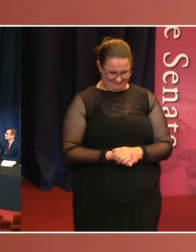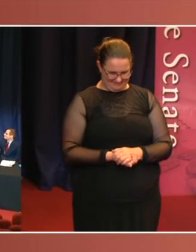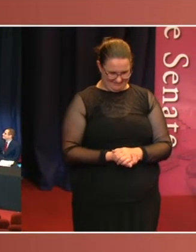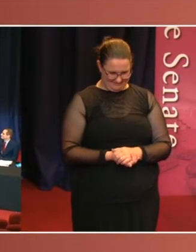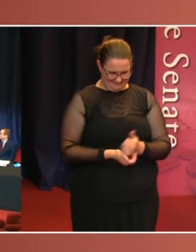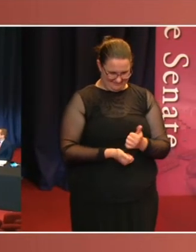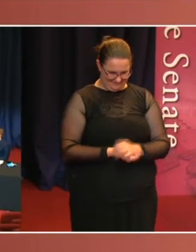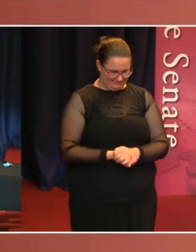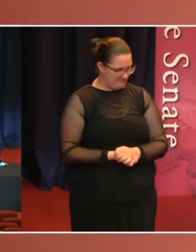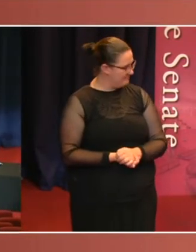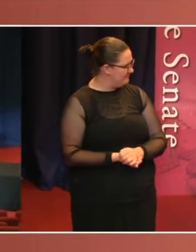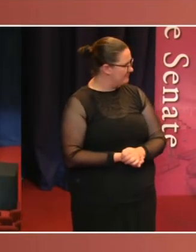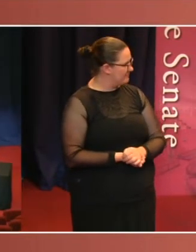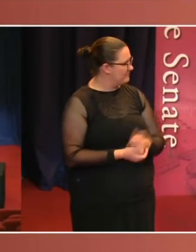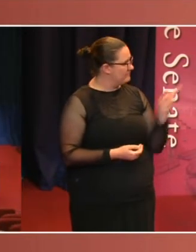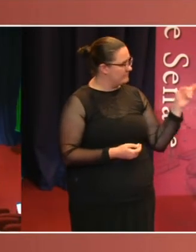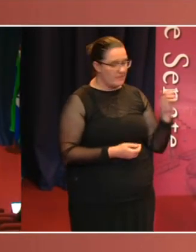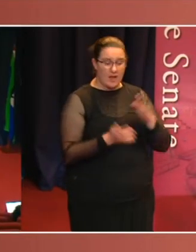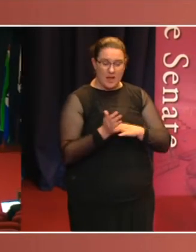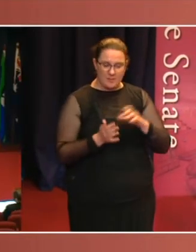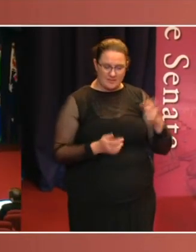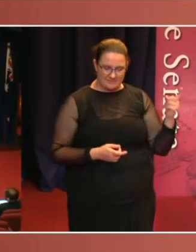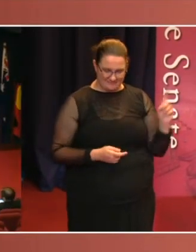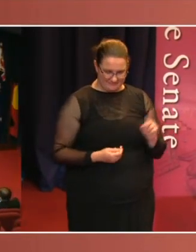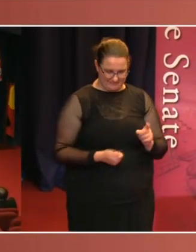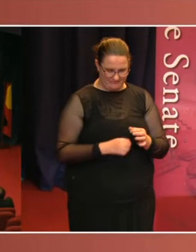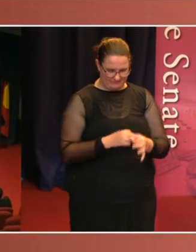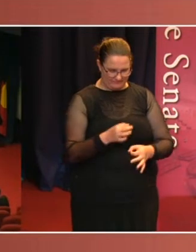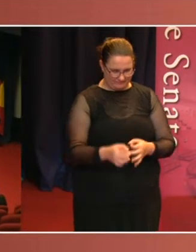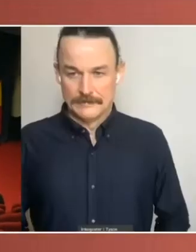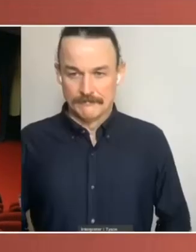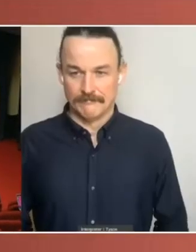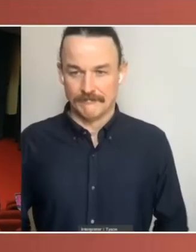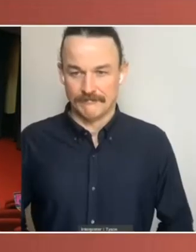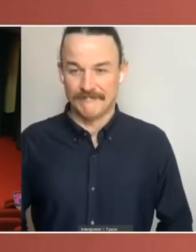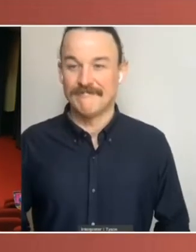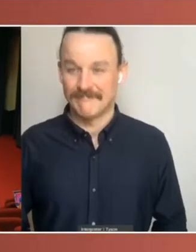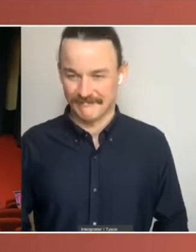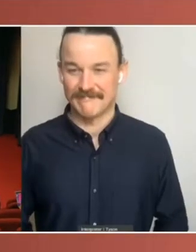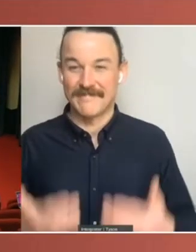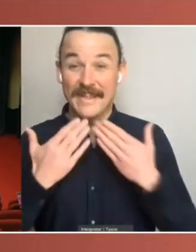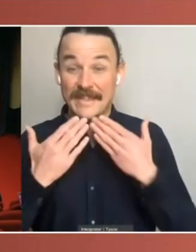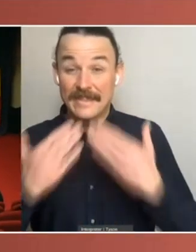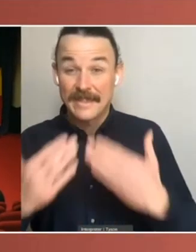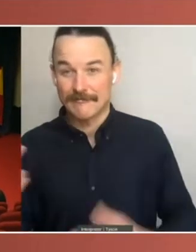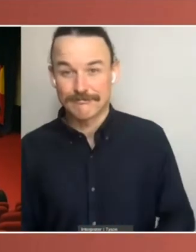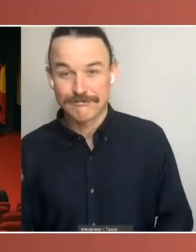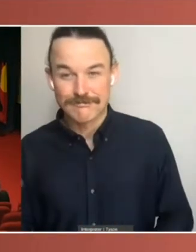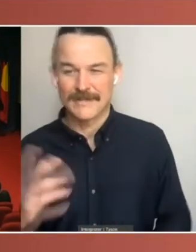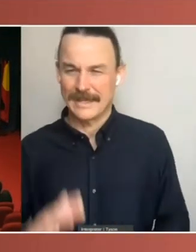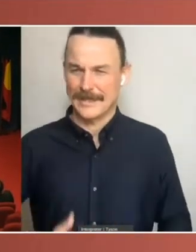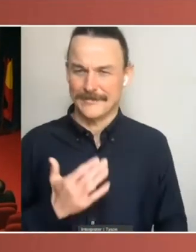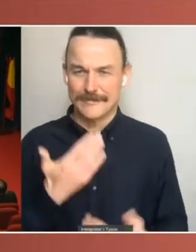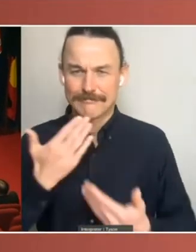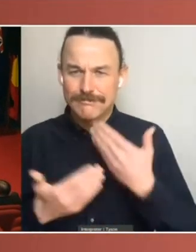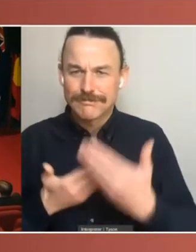Ben, thank you. And thank you to Bill as well. Thanks to both of you for your very interesting overview of your research and also for